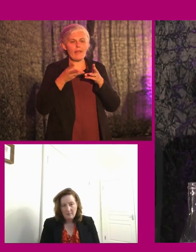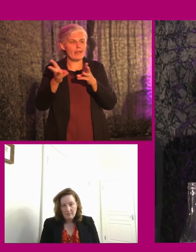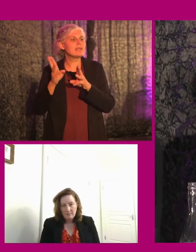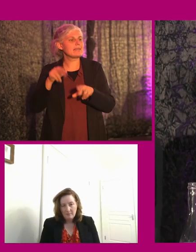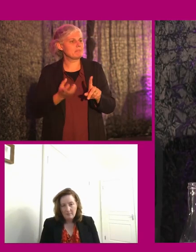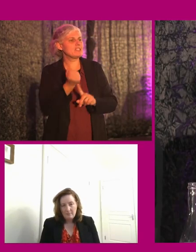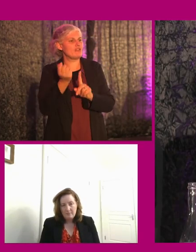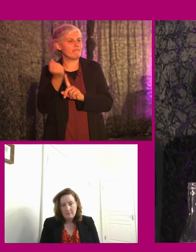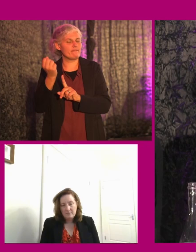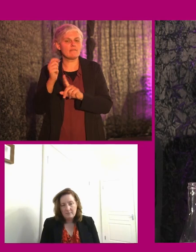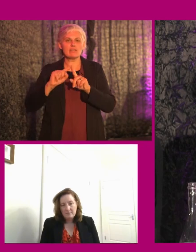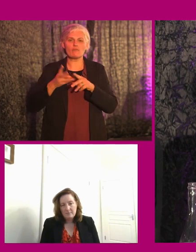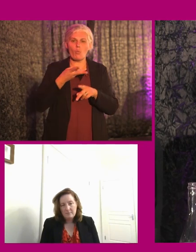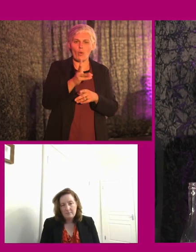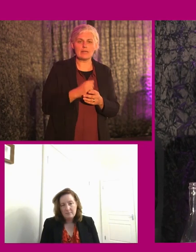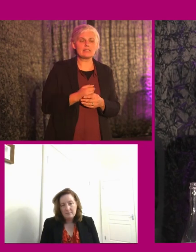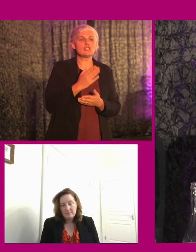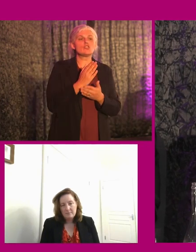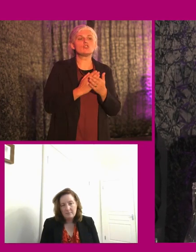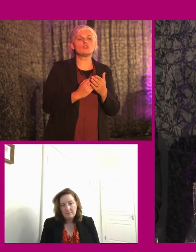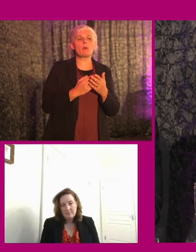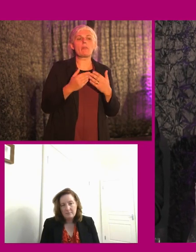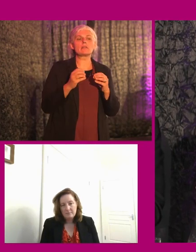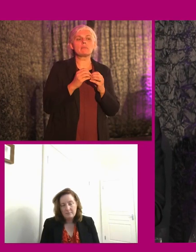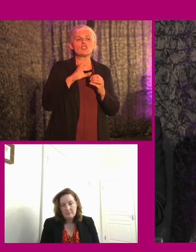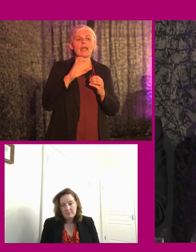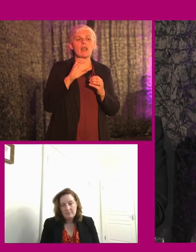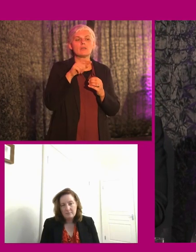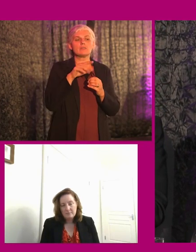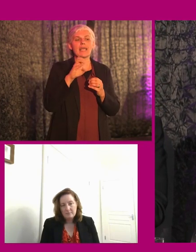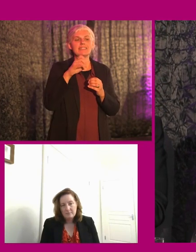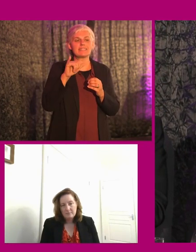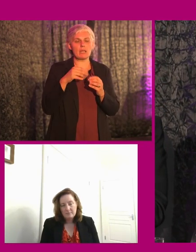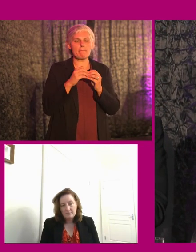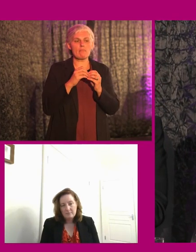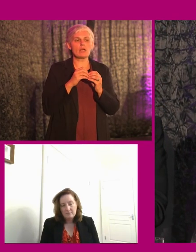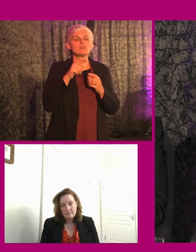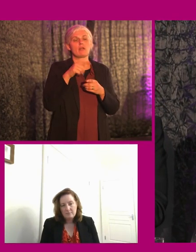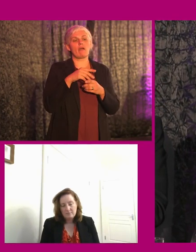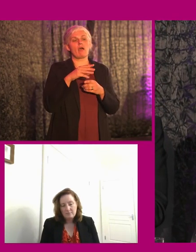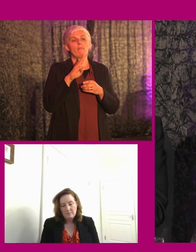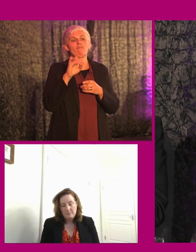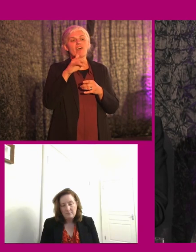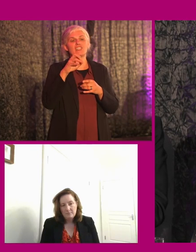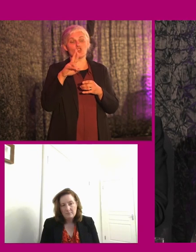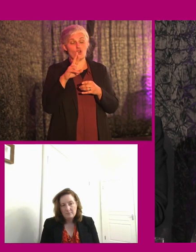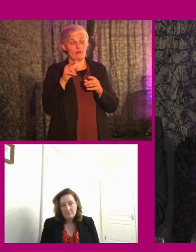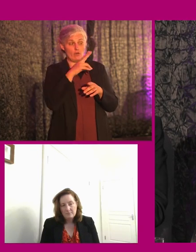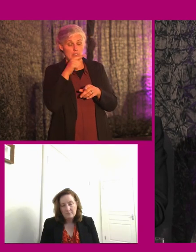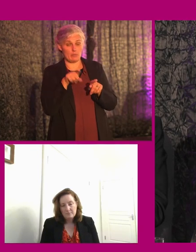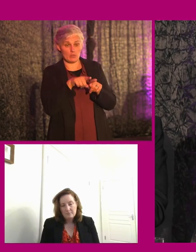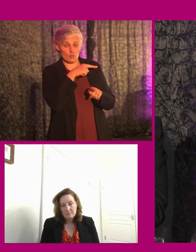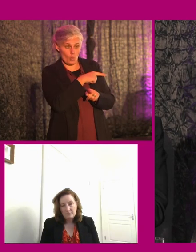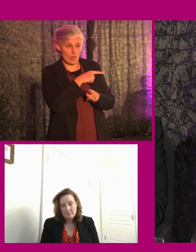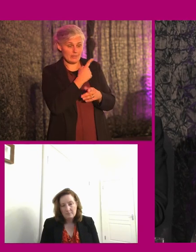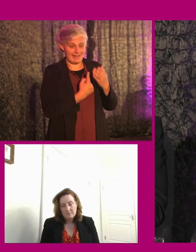achieved. And some of the things that Caroline Casey was talking about earlier and some of the things that we've heard about Pfizer, for example, a great examples of what